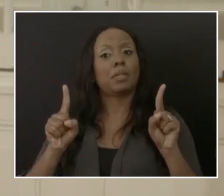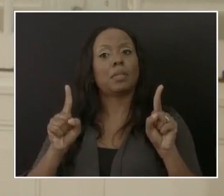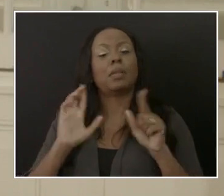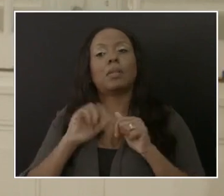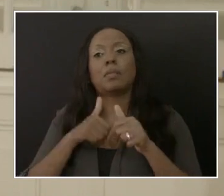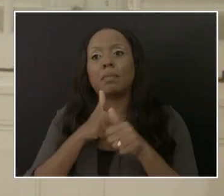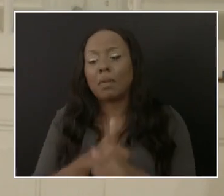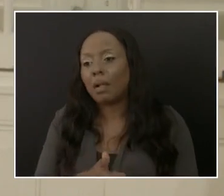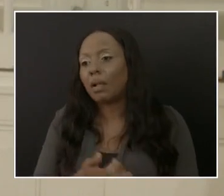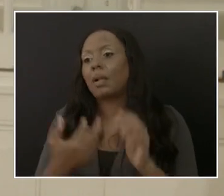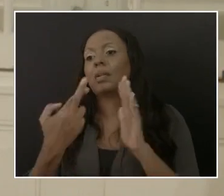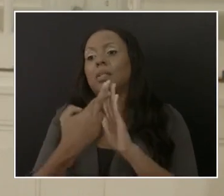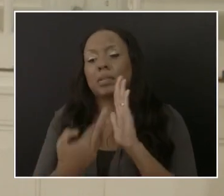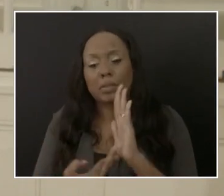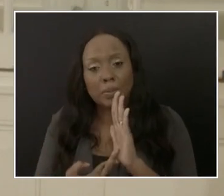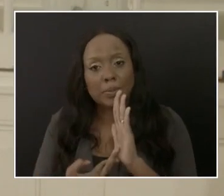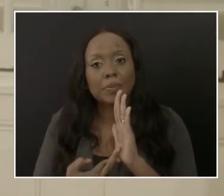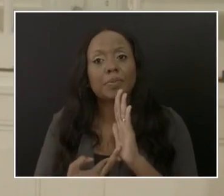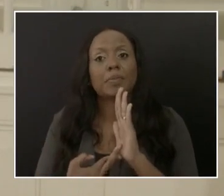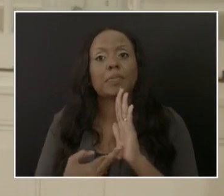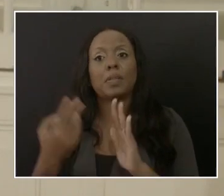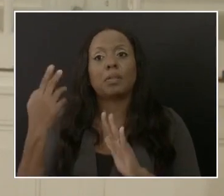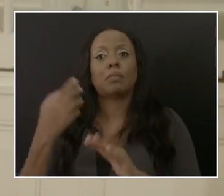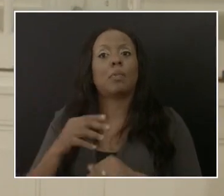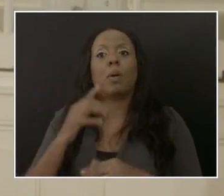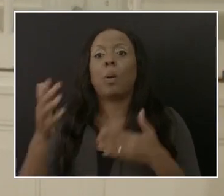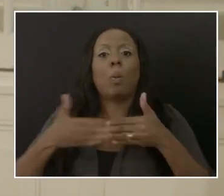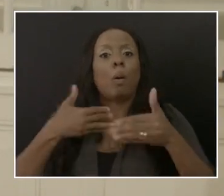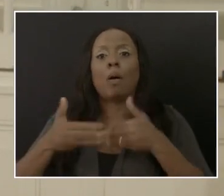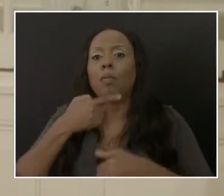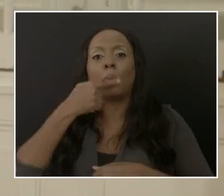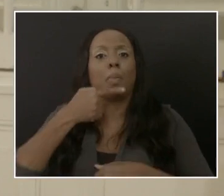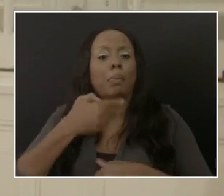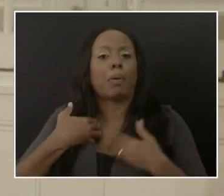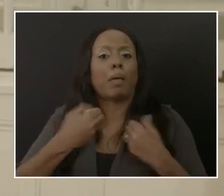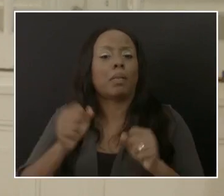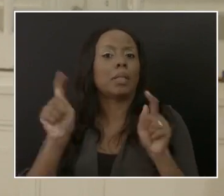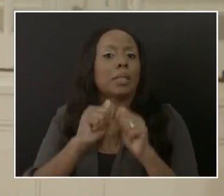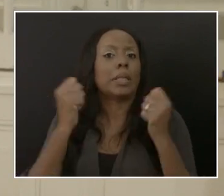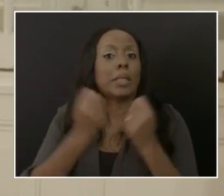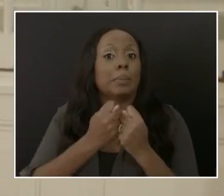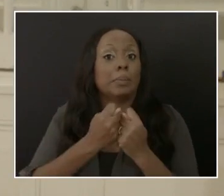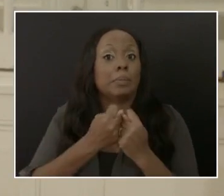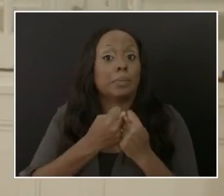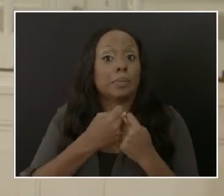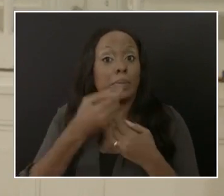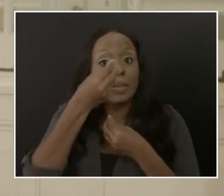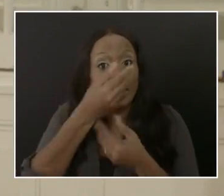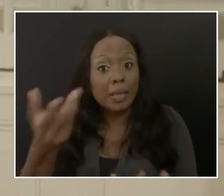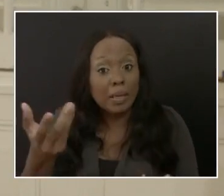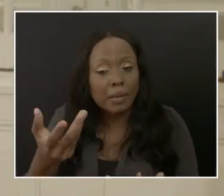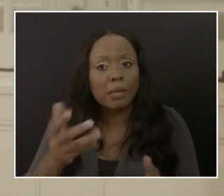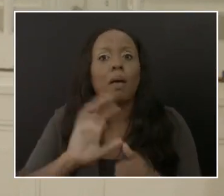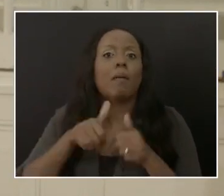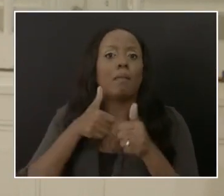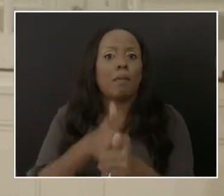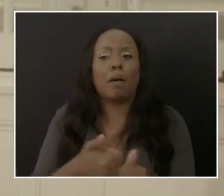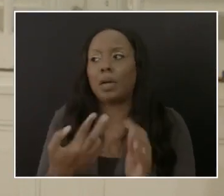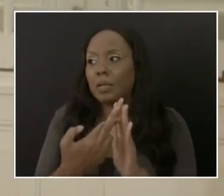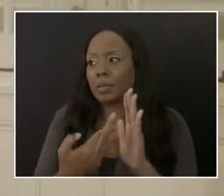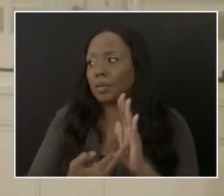basic guidance of the public health teams of to make sure that we can get through this also.